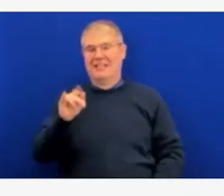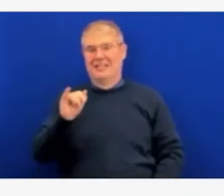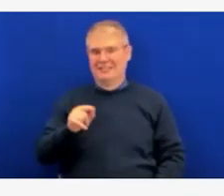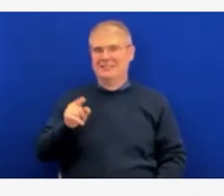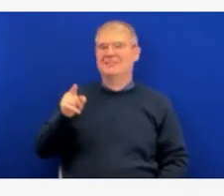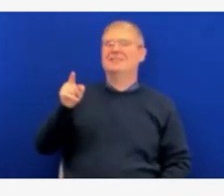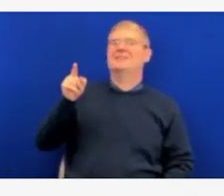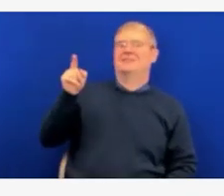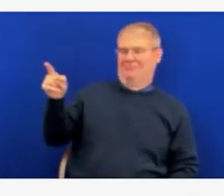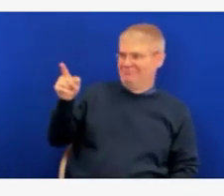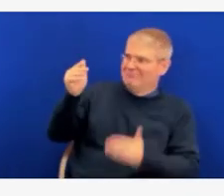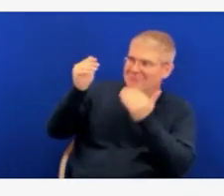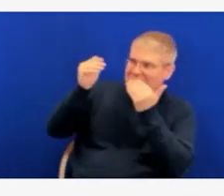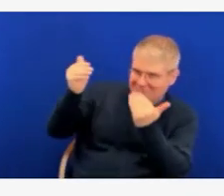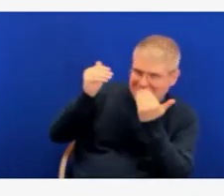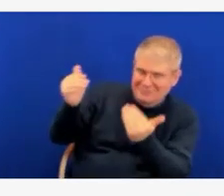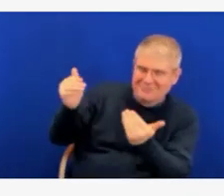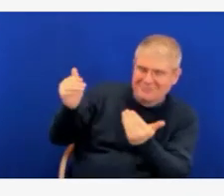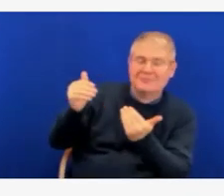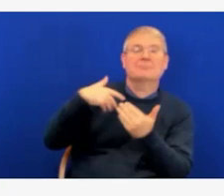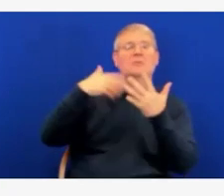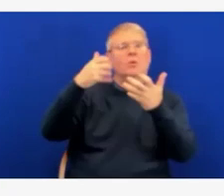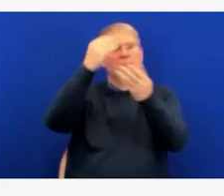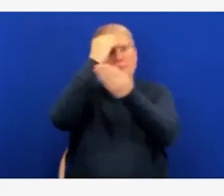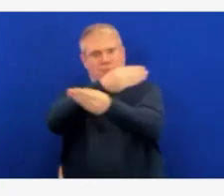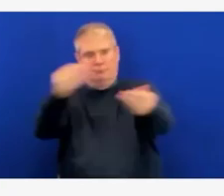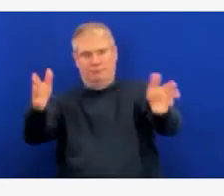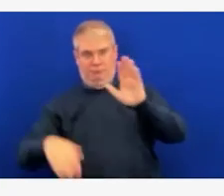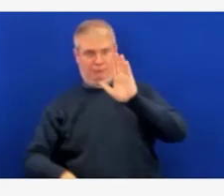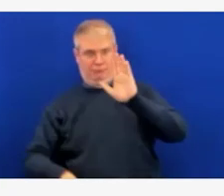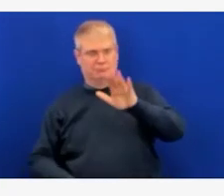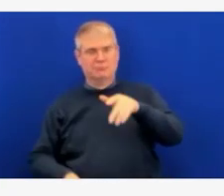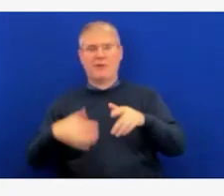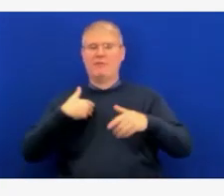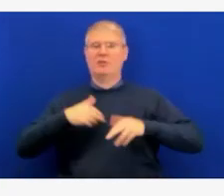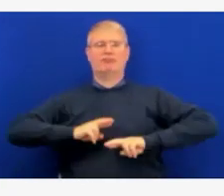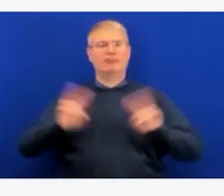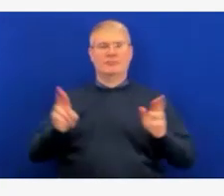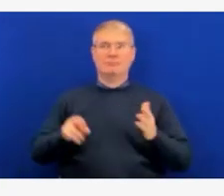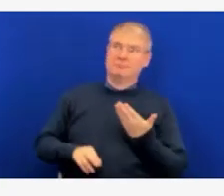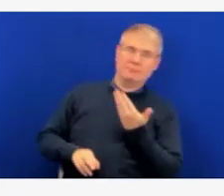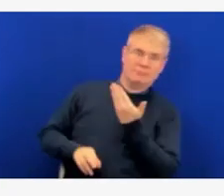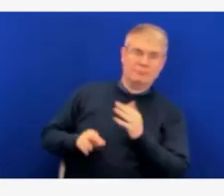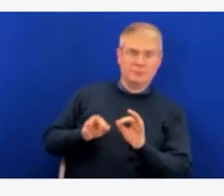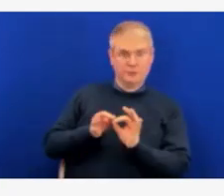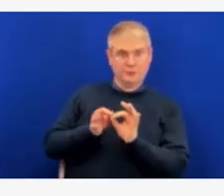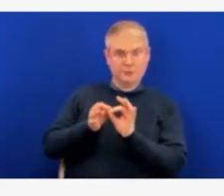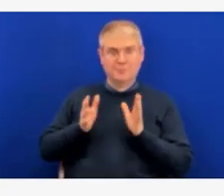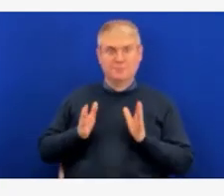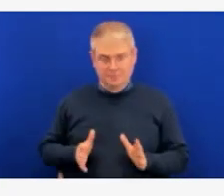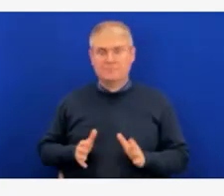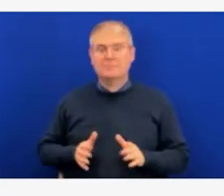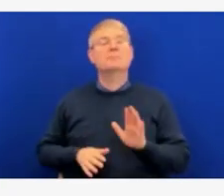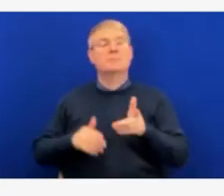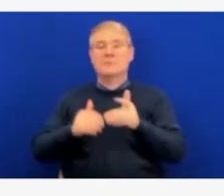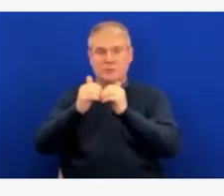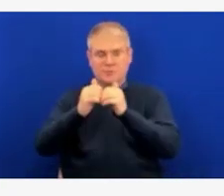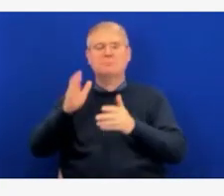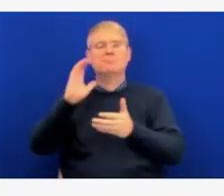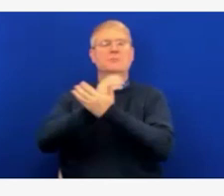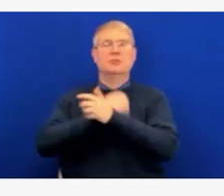available today. If you search for interpreter stubs and hover over the three little dots in the window, you can lock it in place.